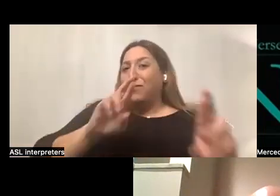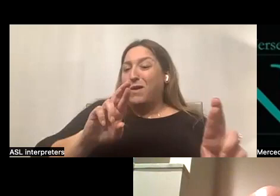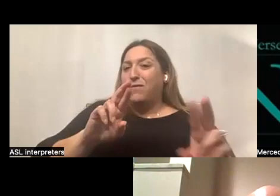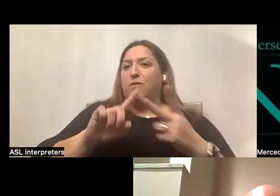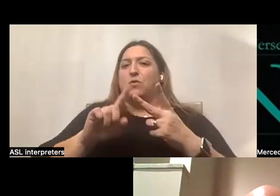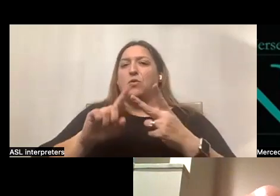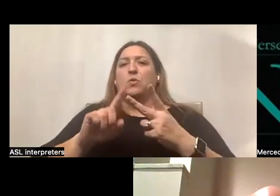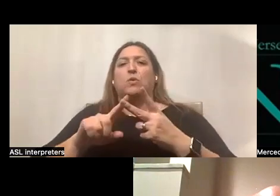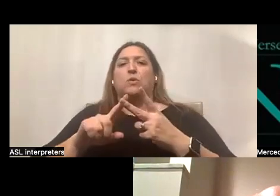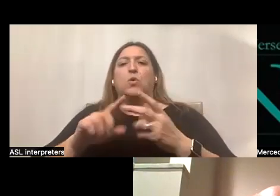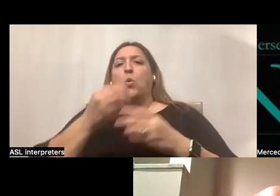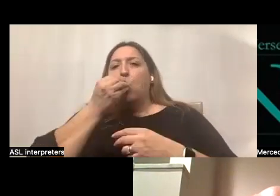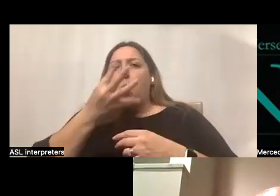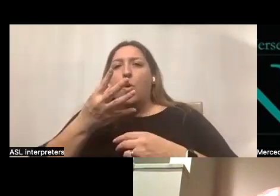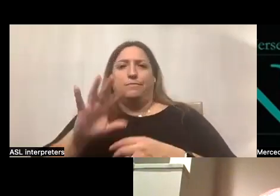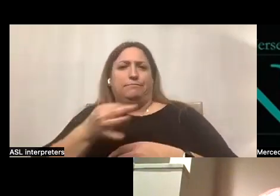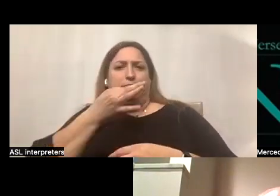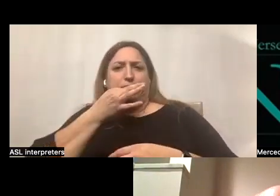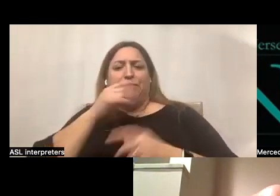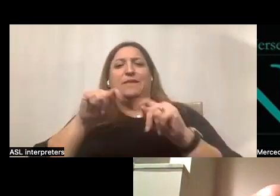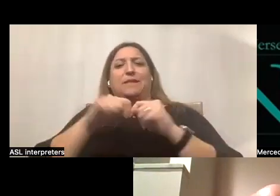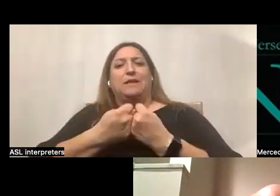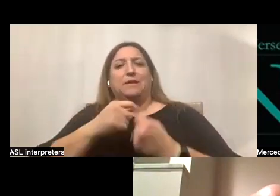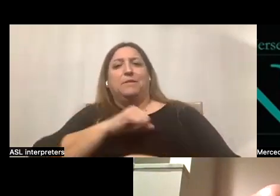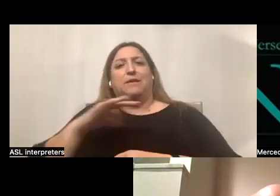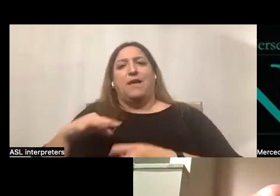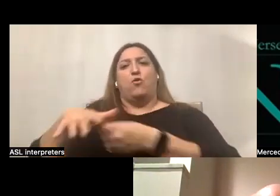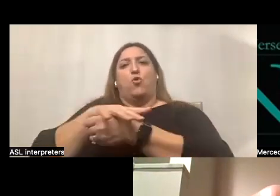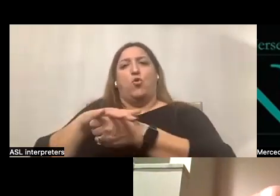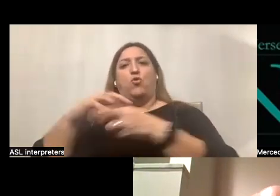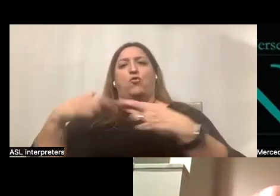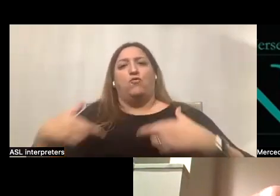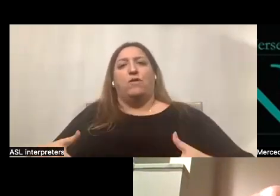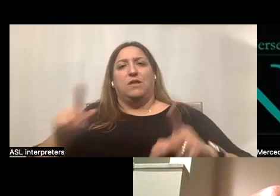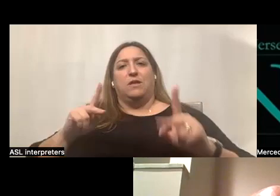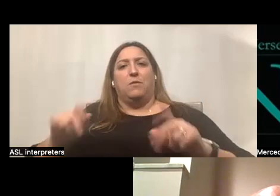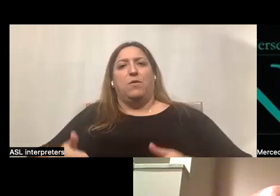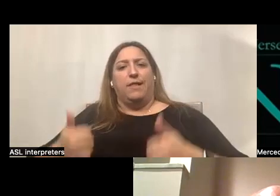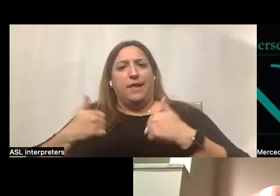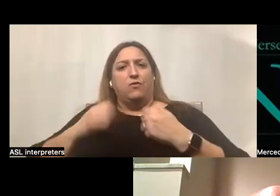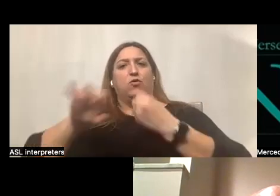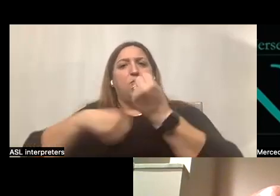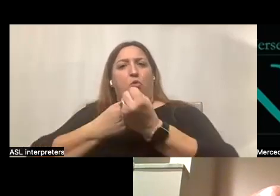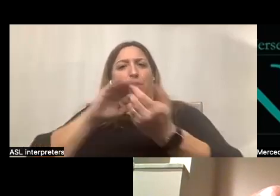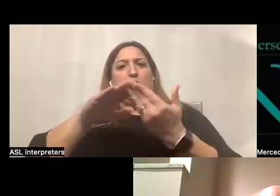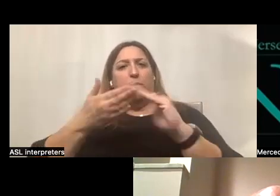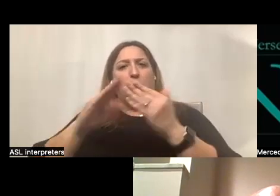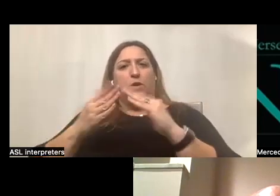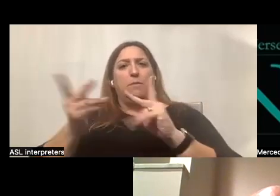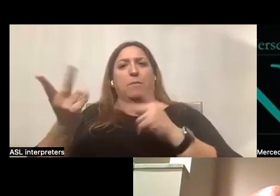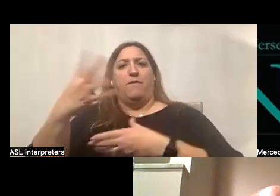expertise. This team is stacked with local residents who like to support their community and the people in them.